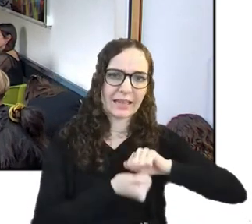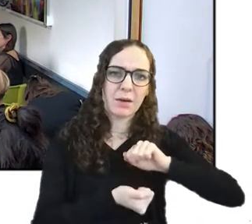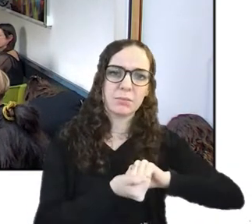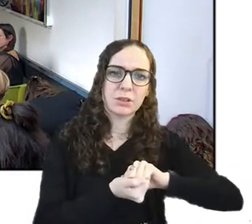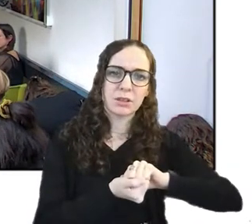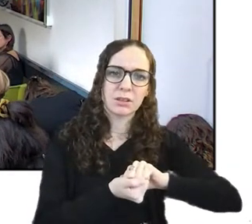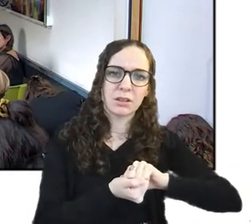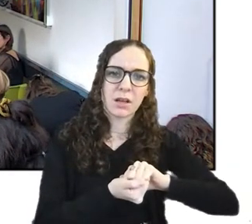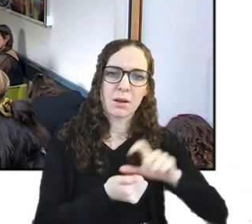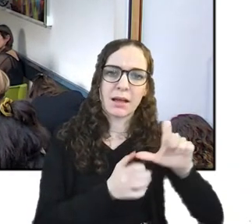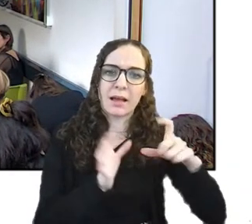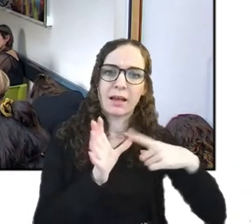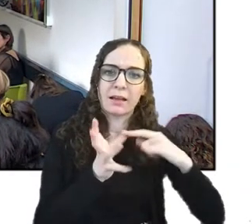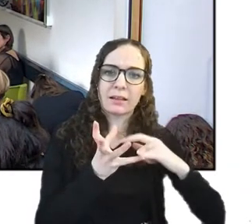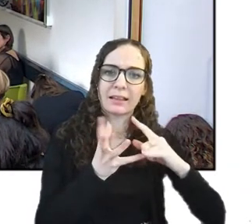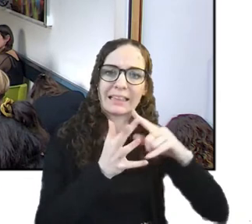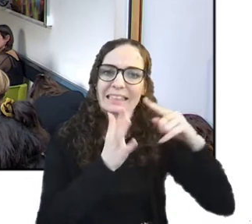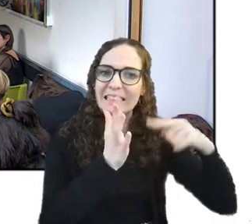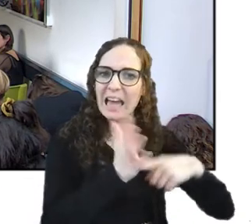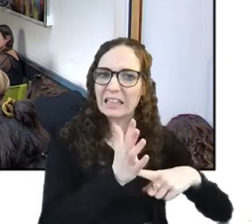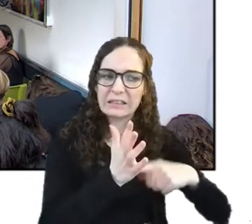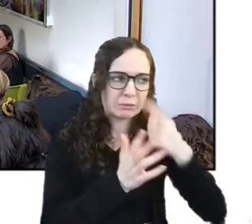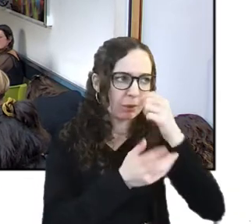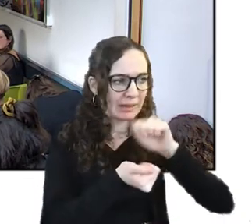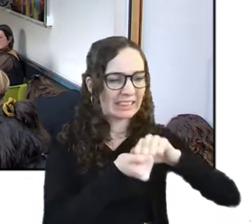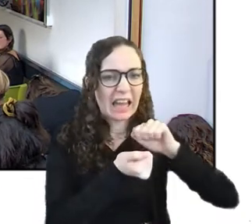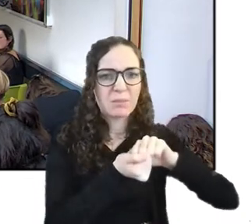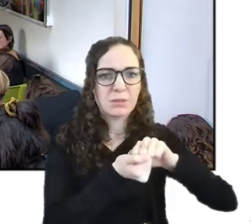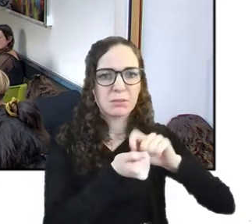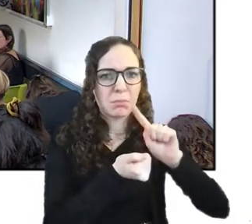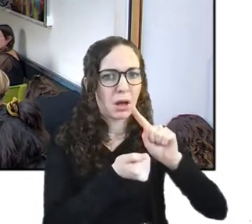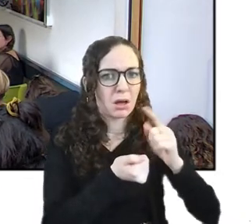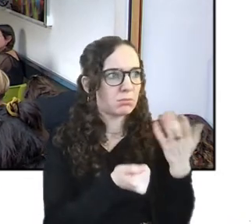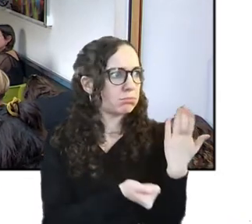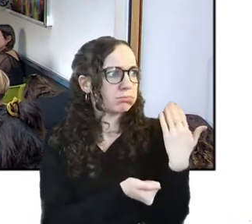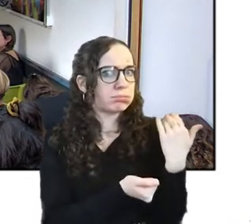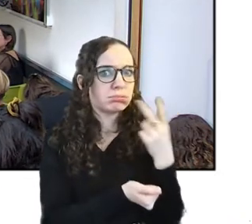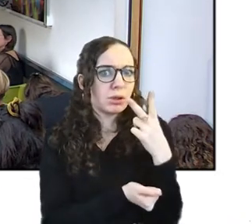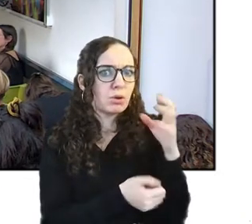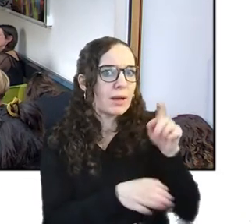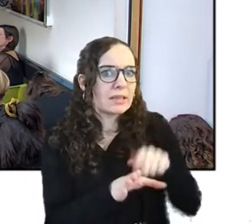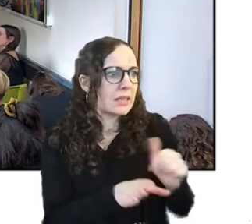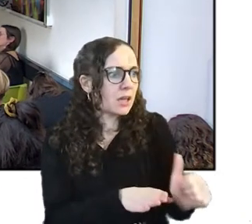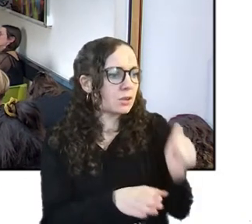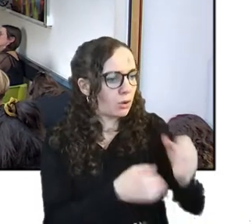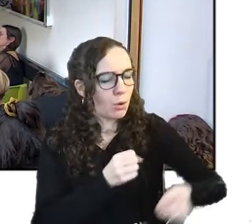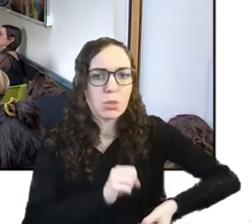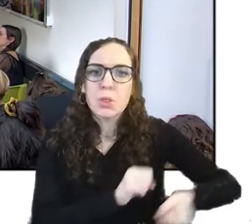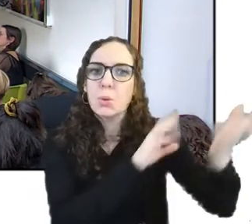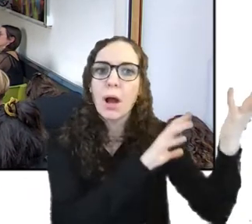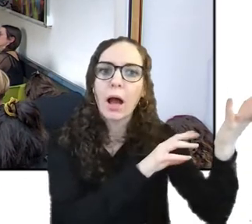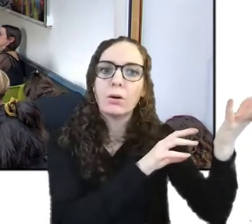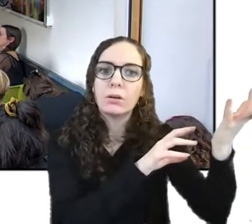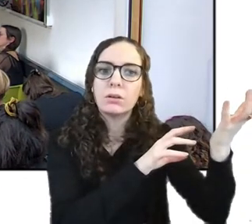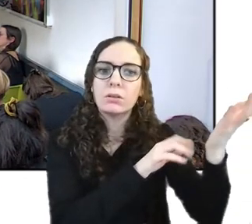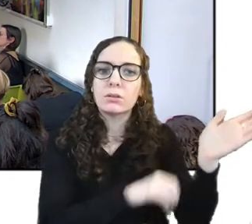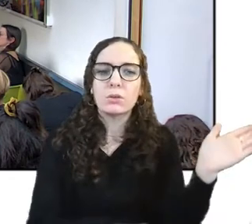the cassettes out god knows 20 years ago so it's that's all gone that's all gone